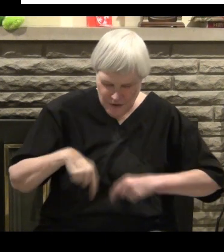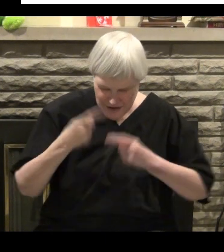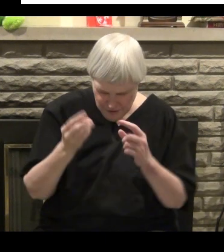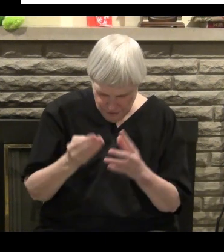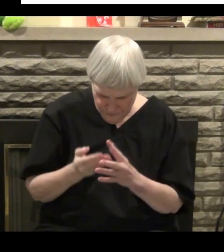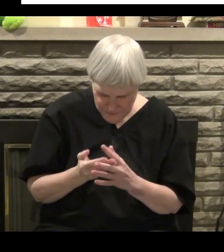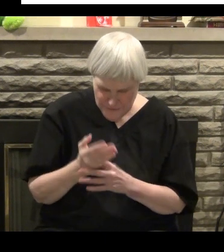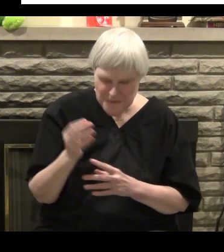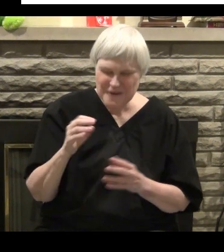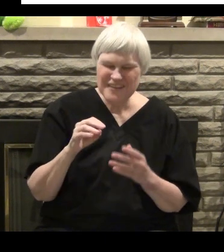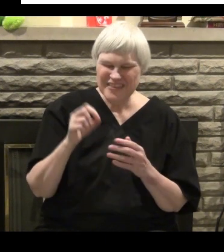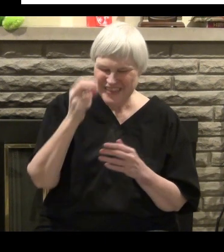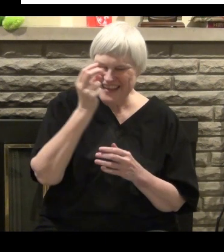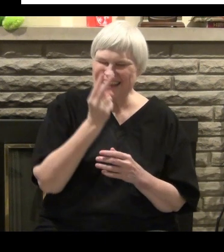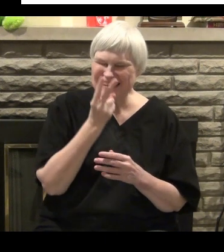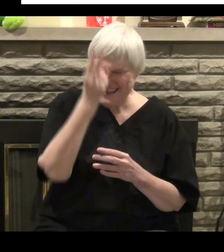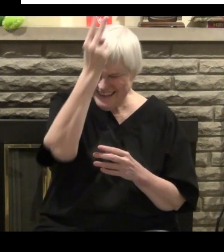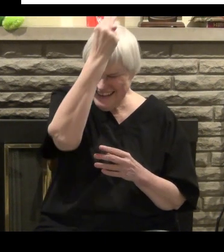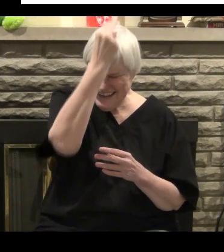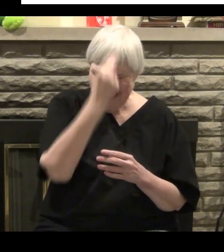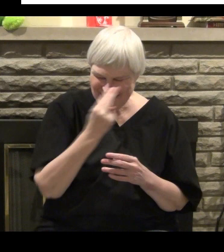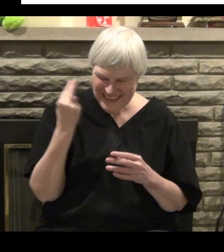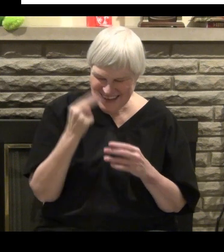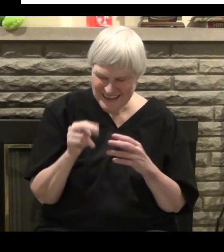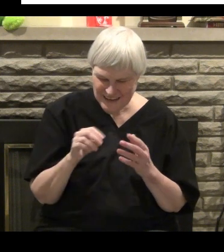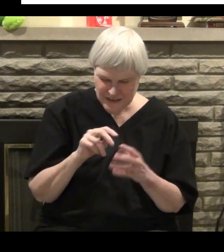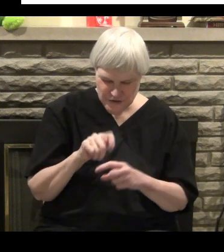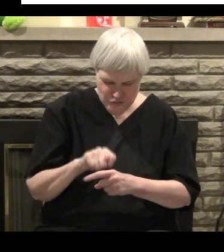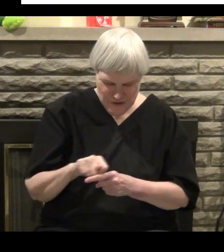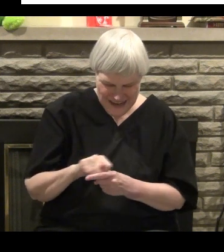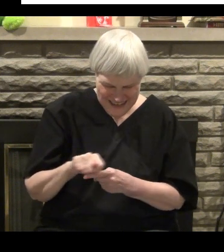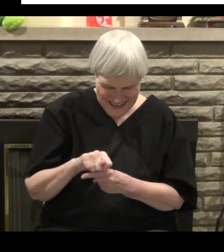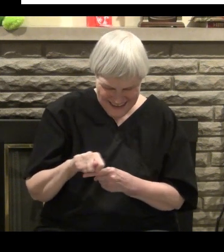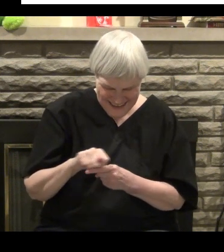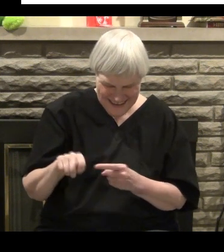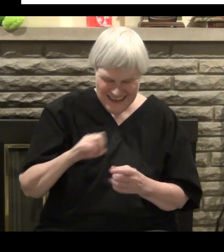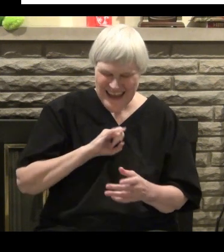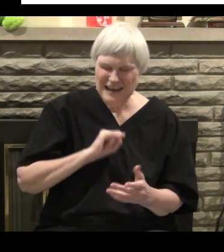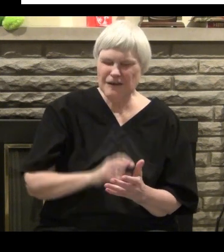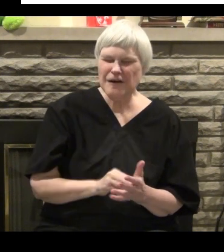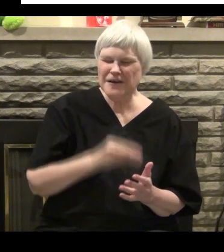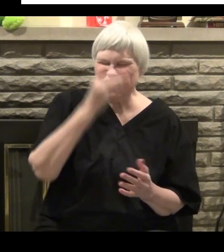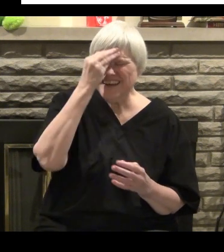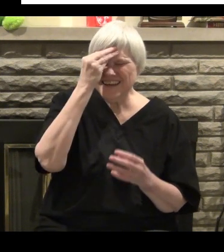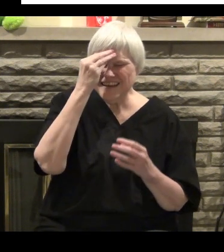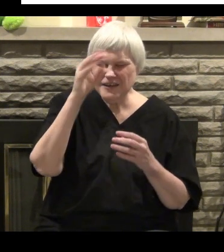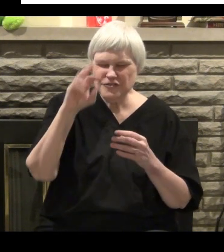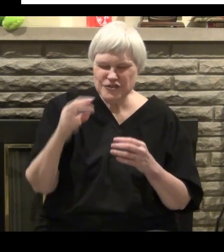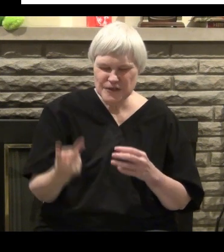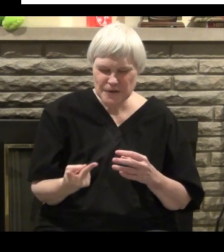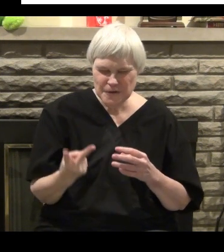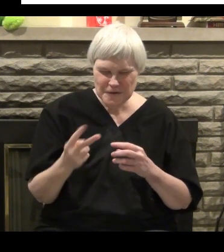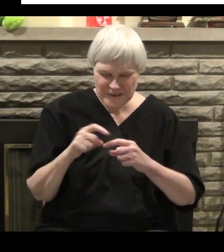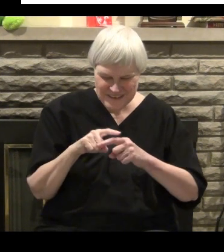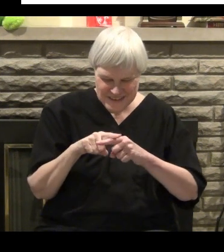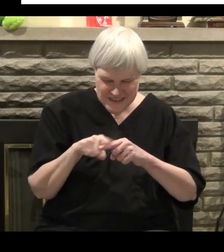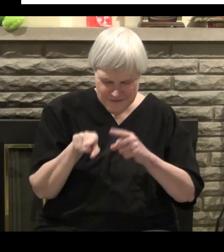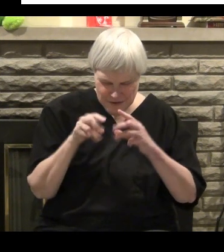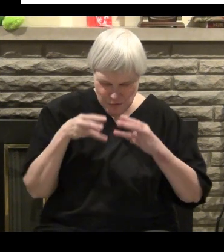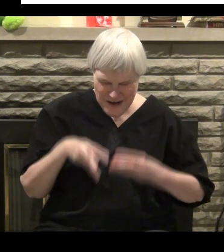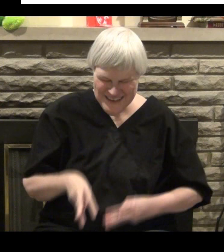And the Catholic Catechism, when I was going through the church, or the classes, taught me there were two types of sin.